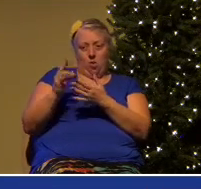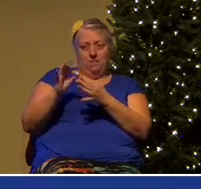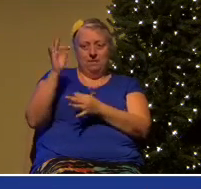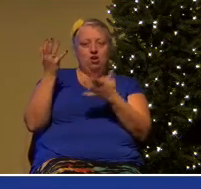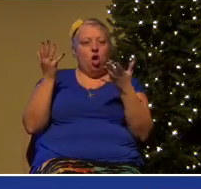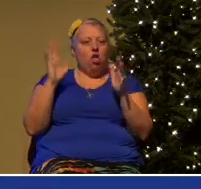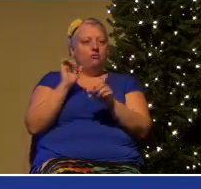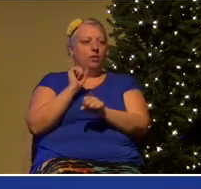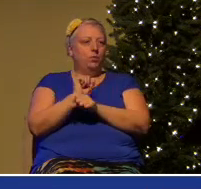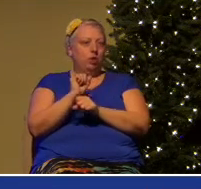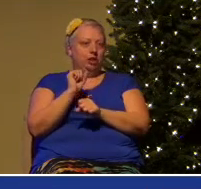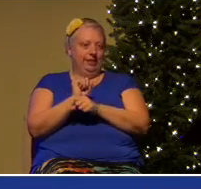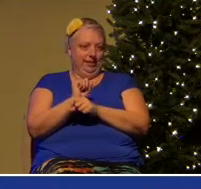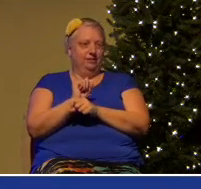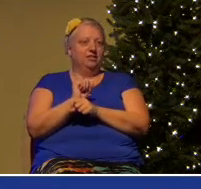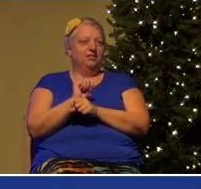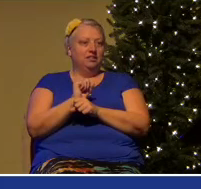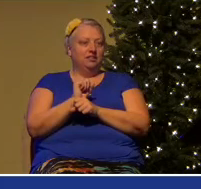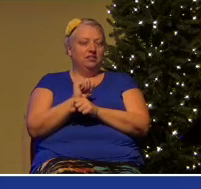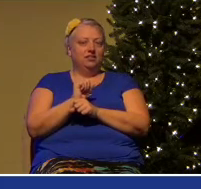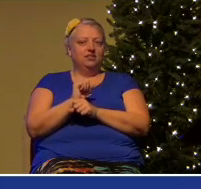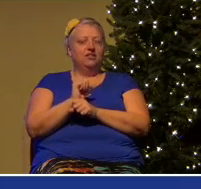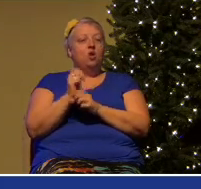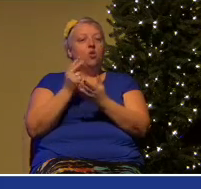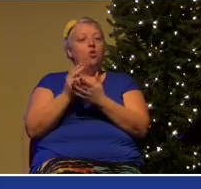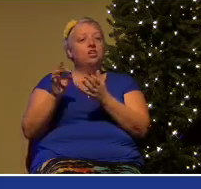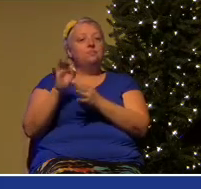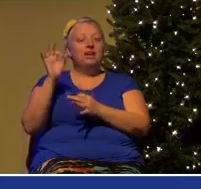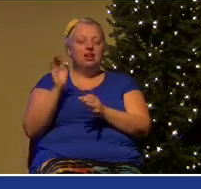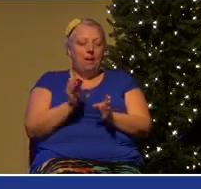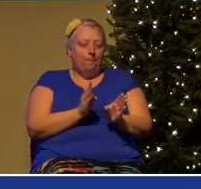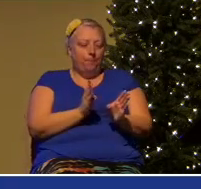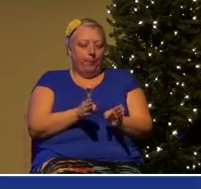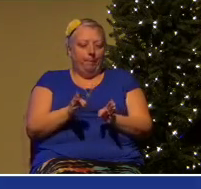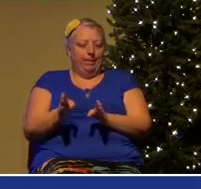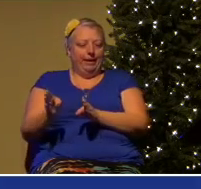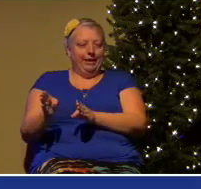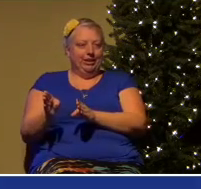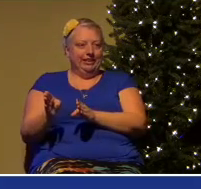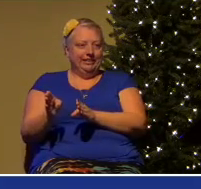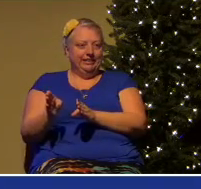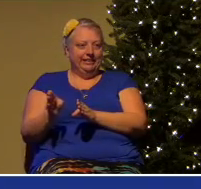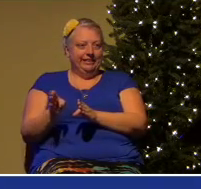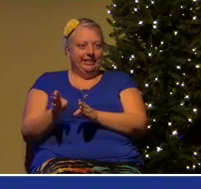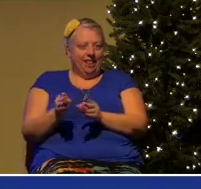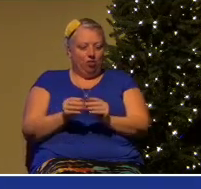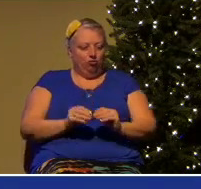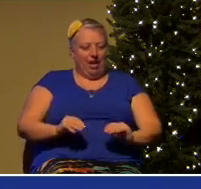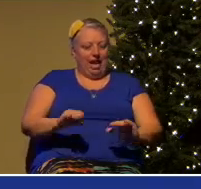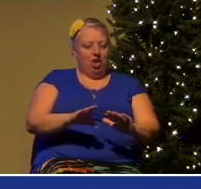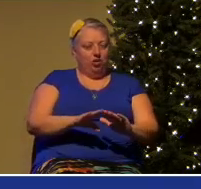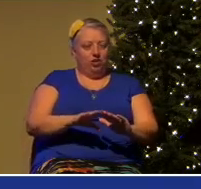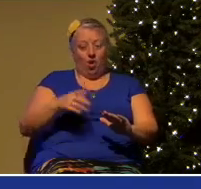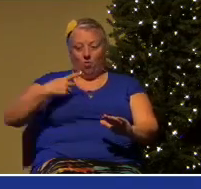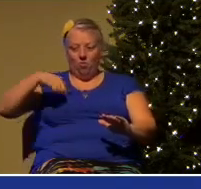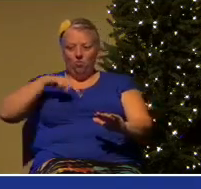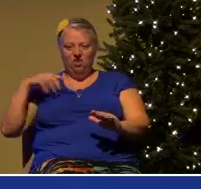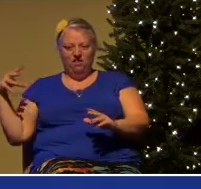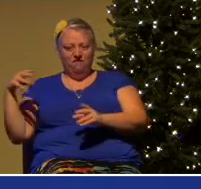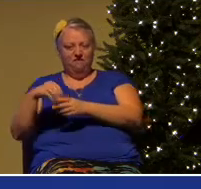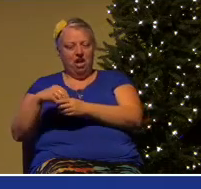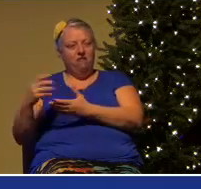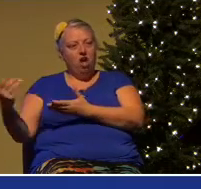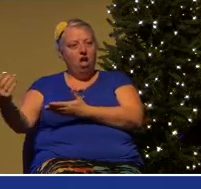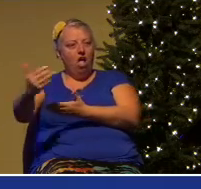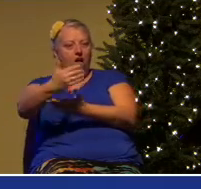work he's preparing the ground you and I are part of the harvesters our job is just to